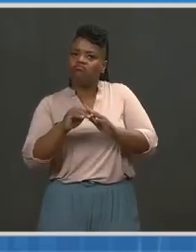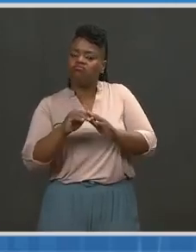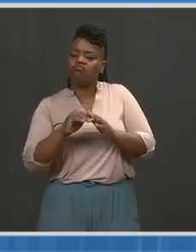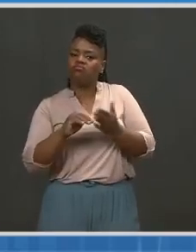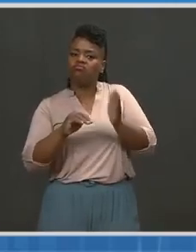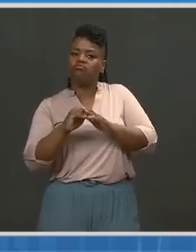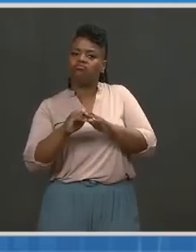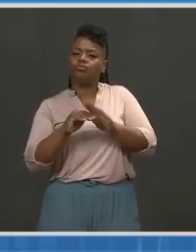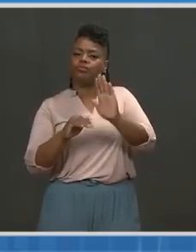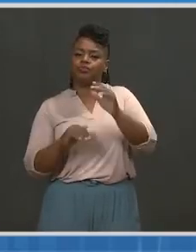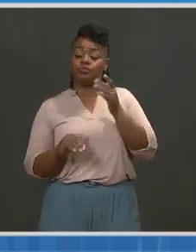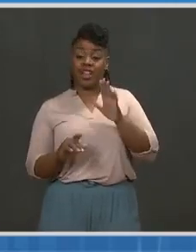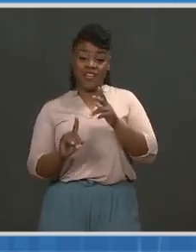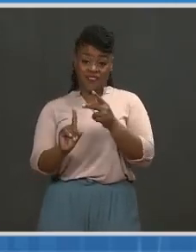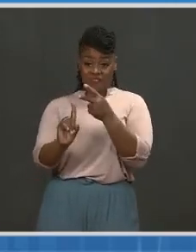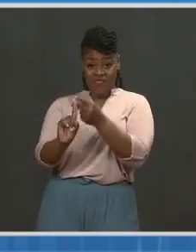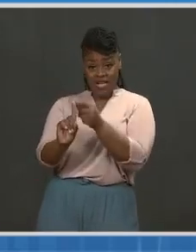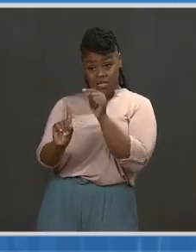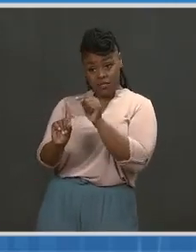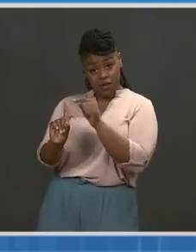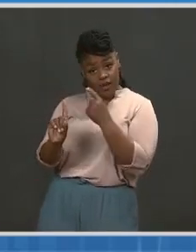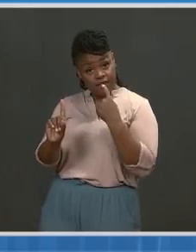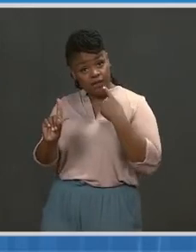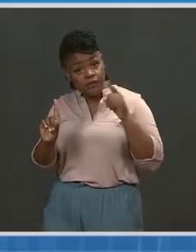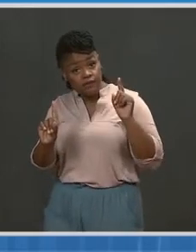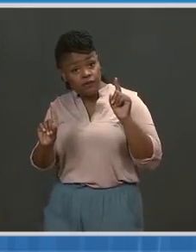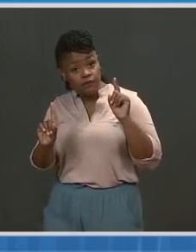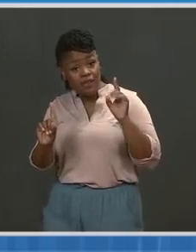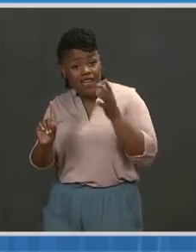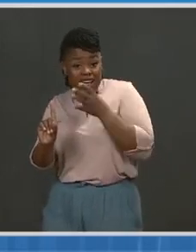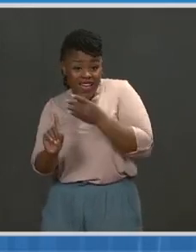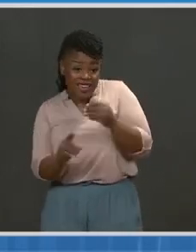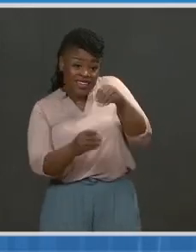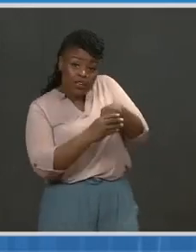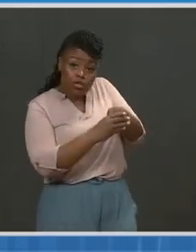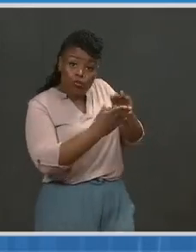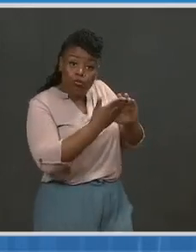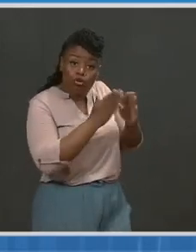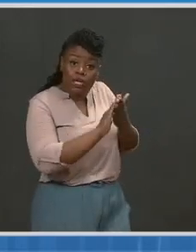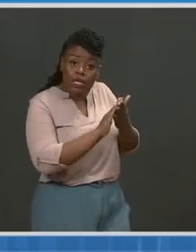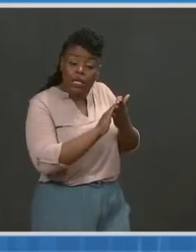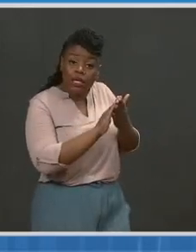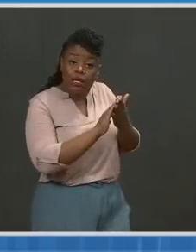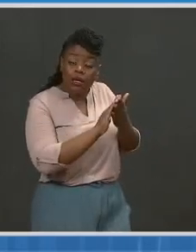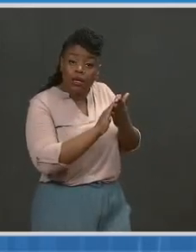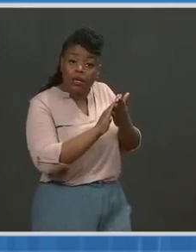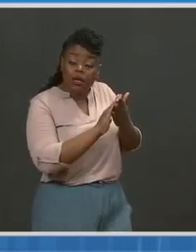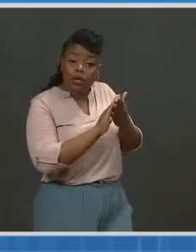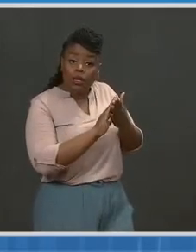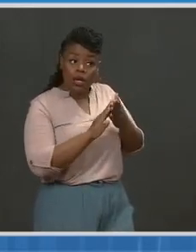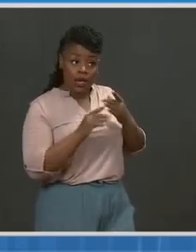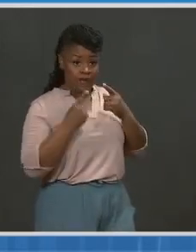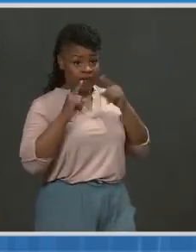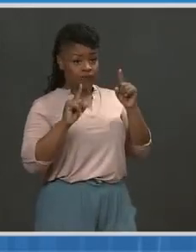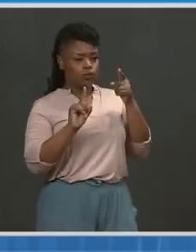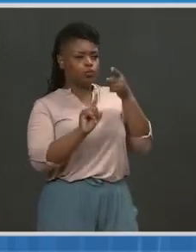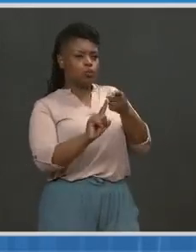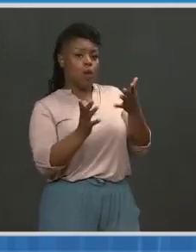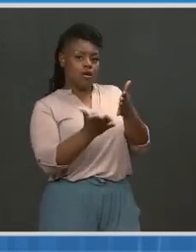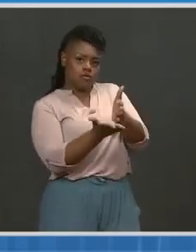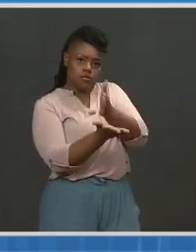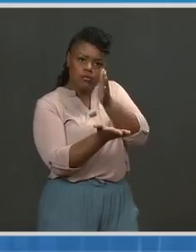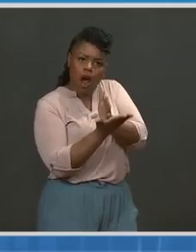more and more that not only are these vaccines efficacious, but in the community, they are extremely